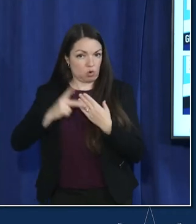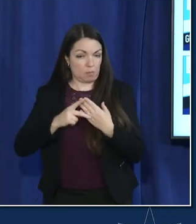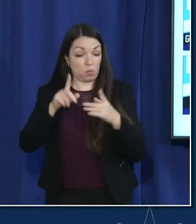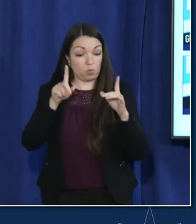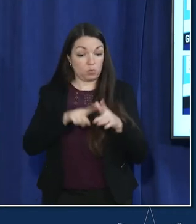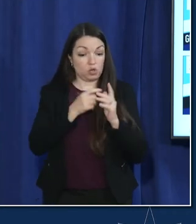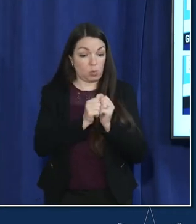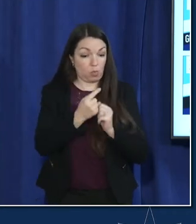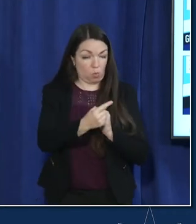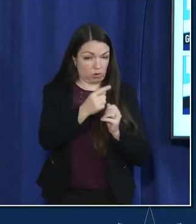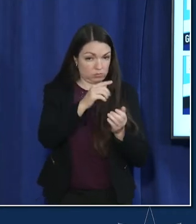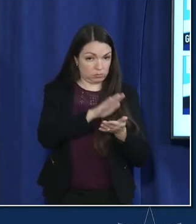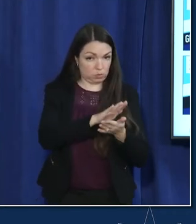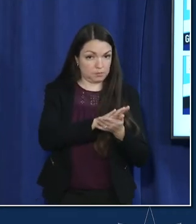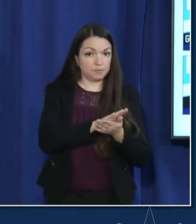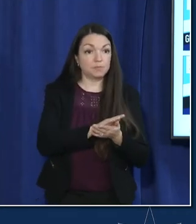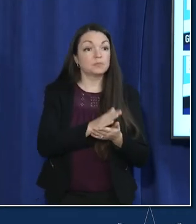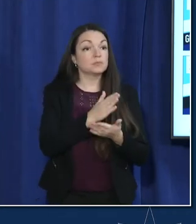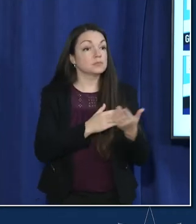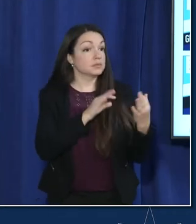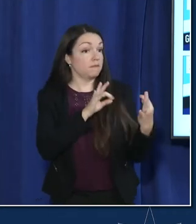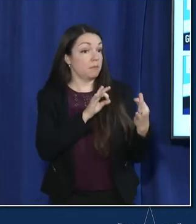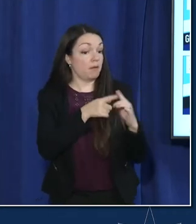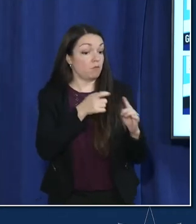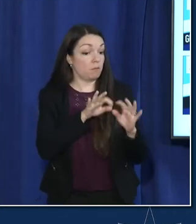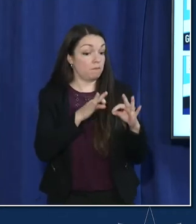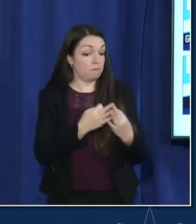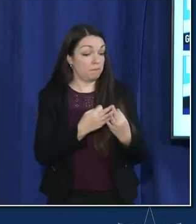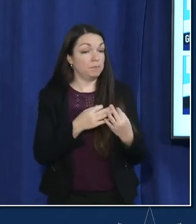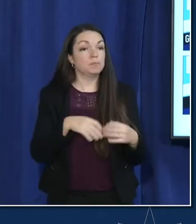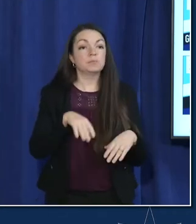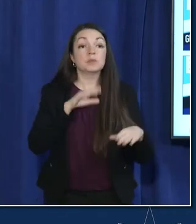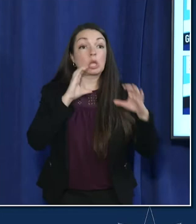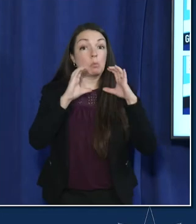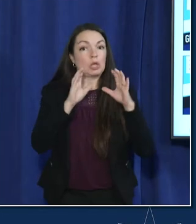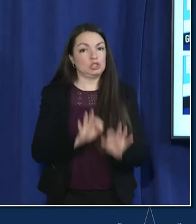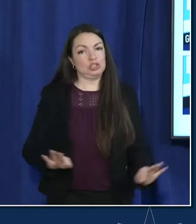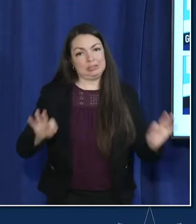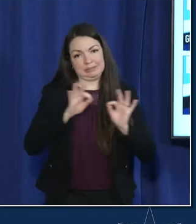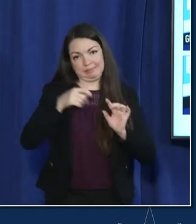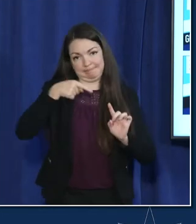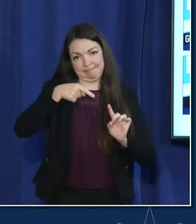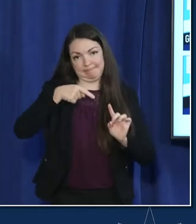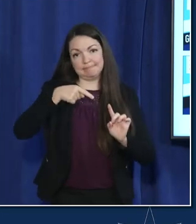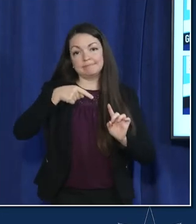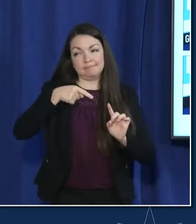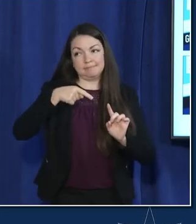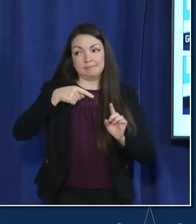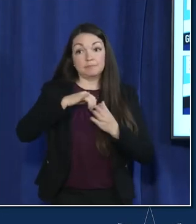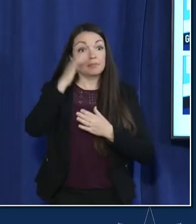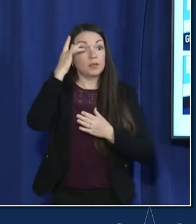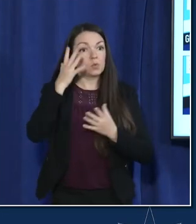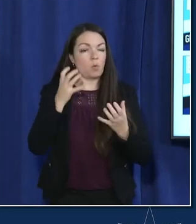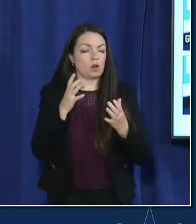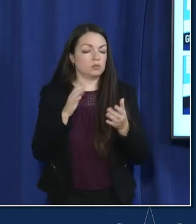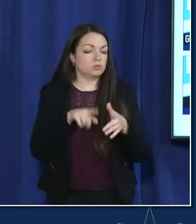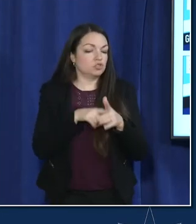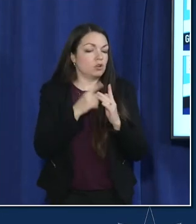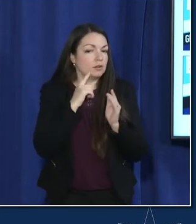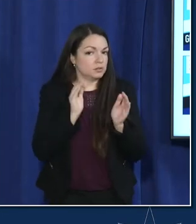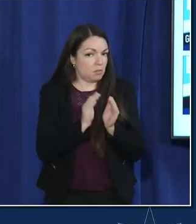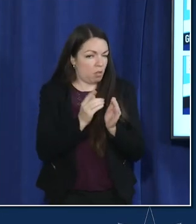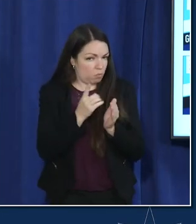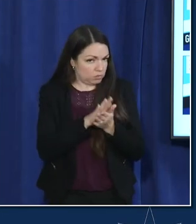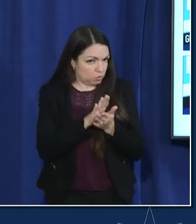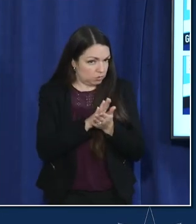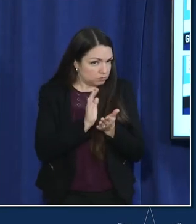the one of the feedback we've gotten from our families is communication is key and this is really why we're starting small looking at the